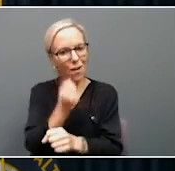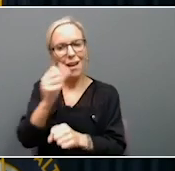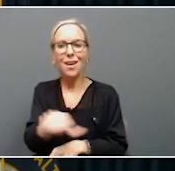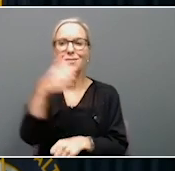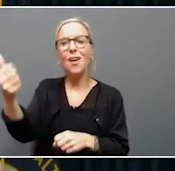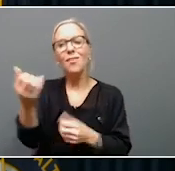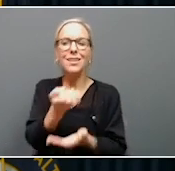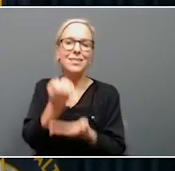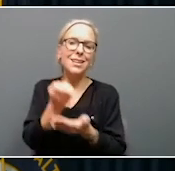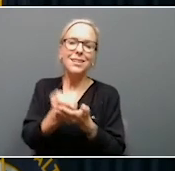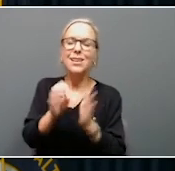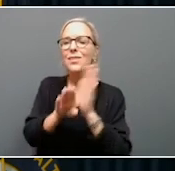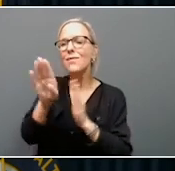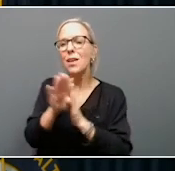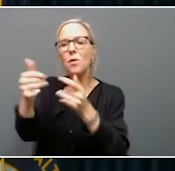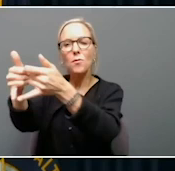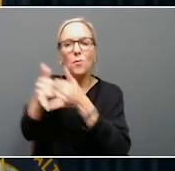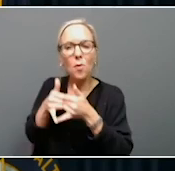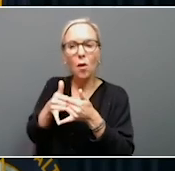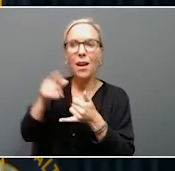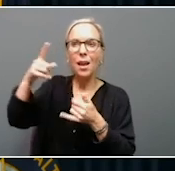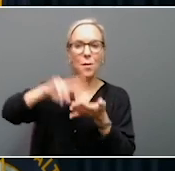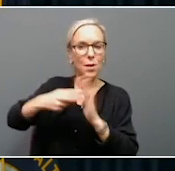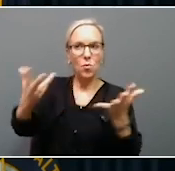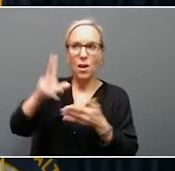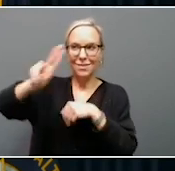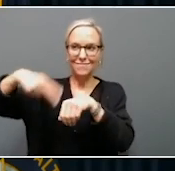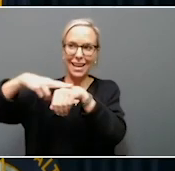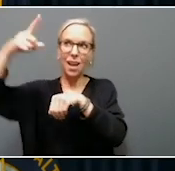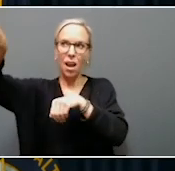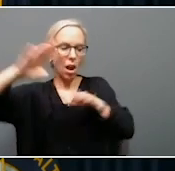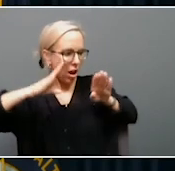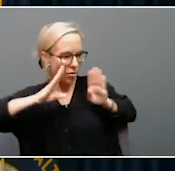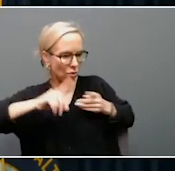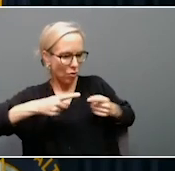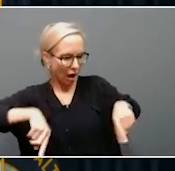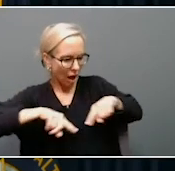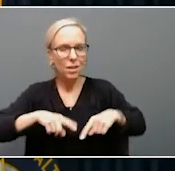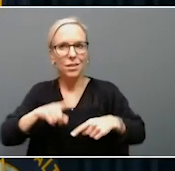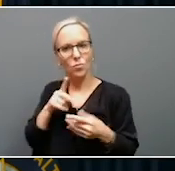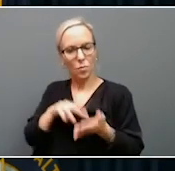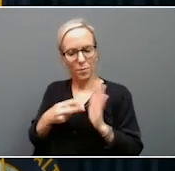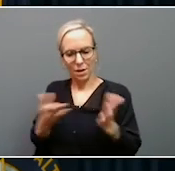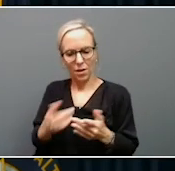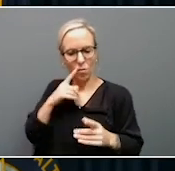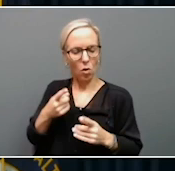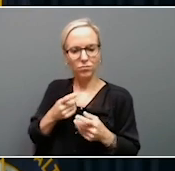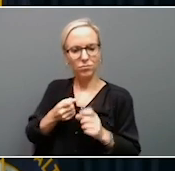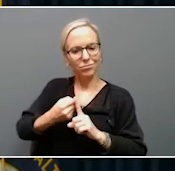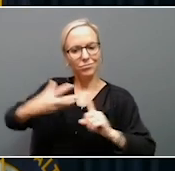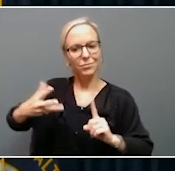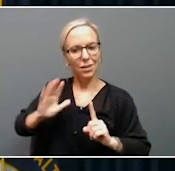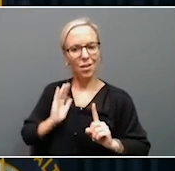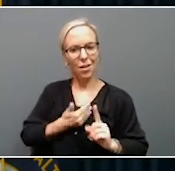award, bringing national attention to us and what's going on right here with our booming economy. I am proud to announce